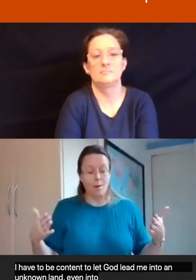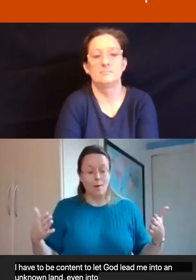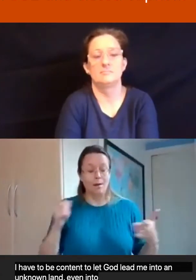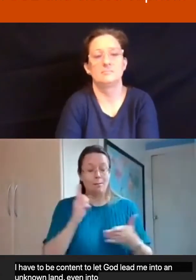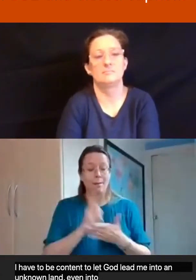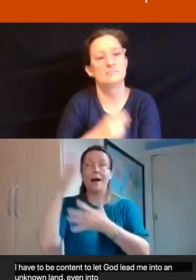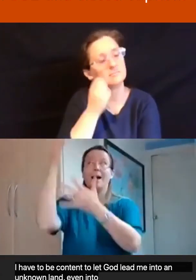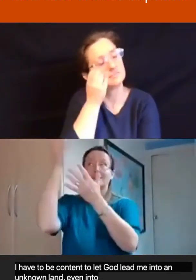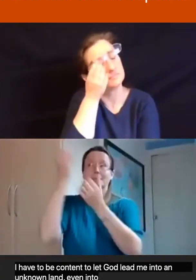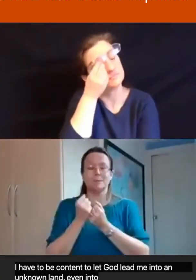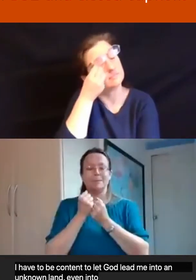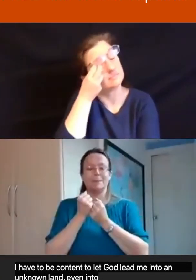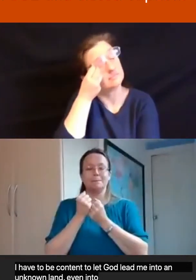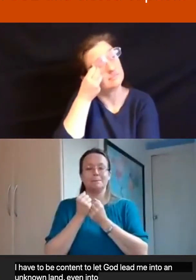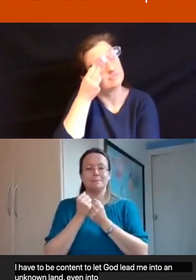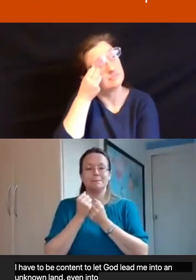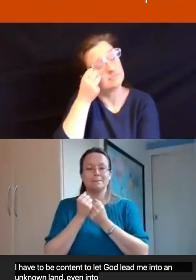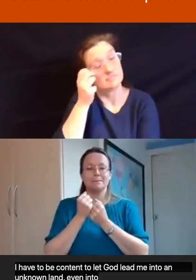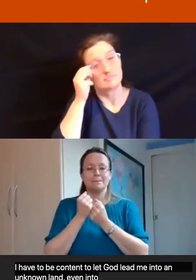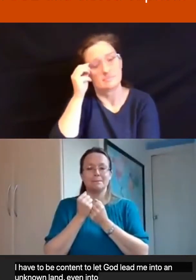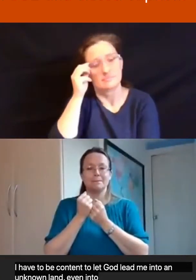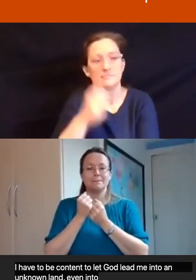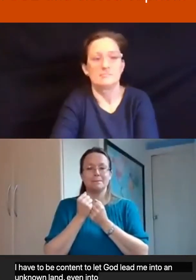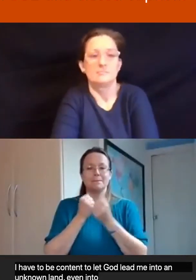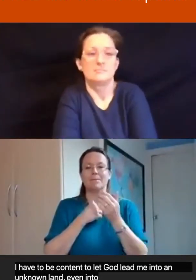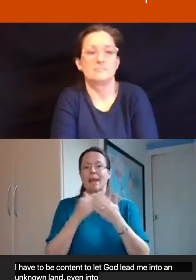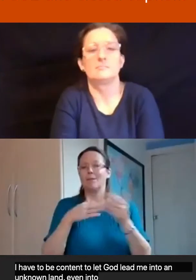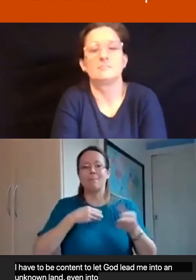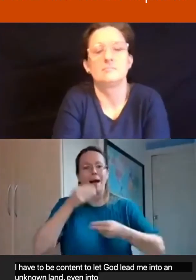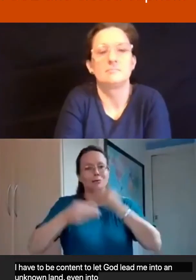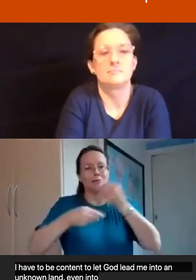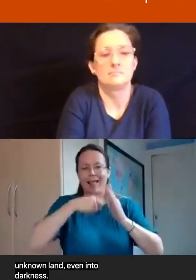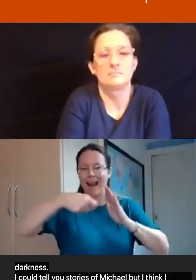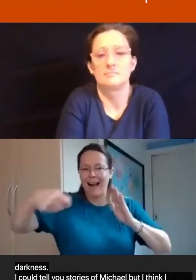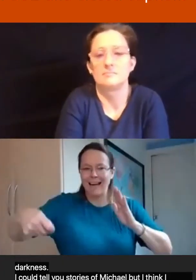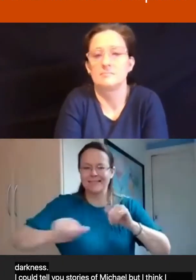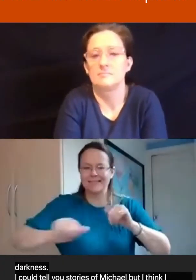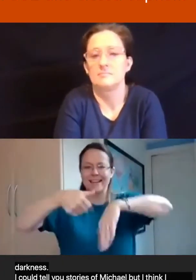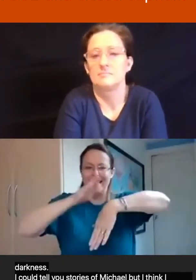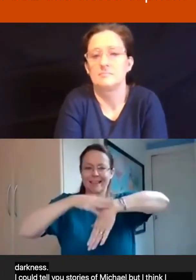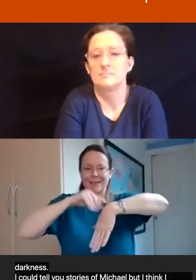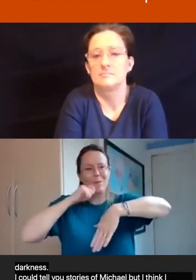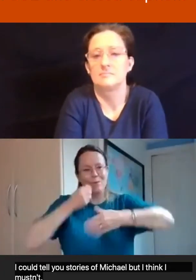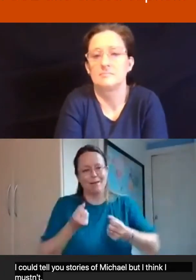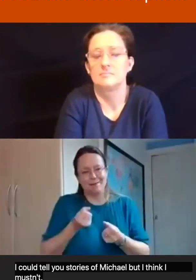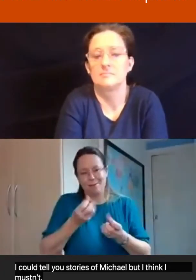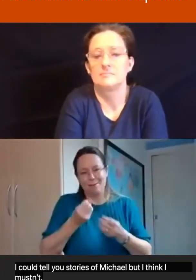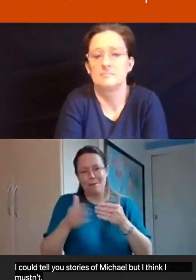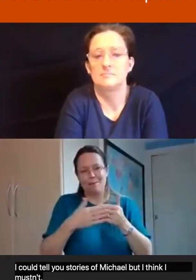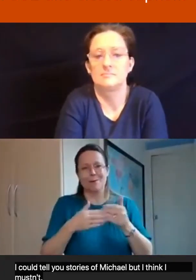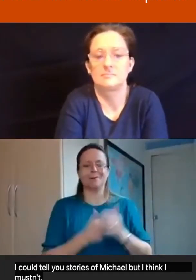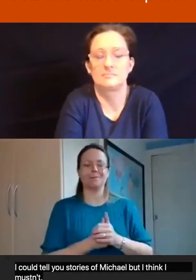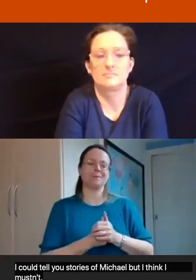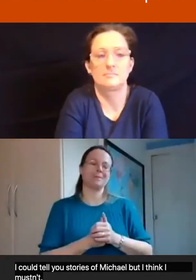I could tell you stories of Michael, but I think I mustn't another time. So I said